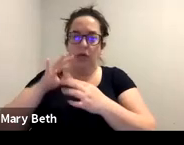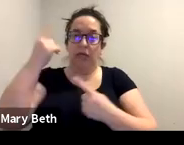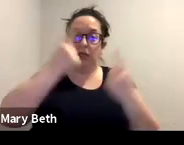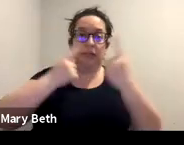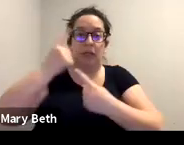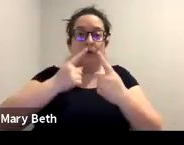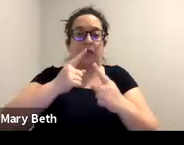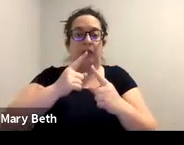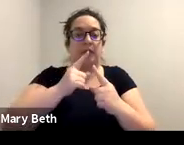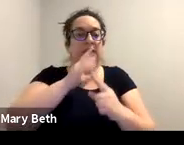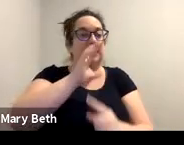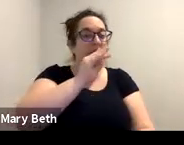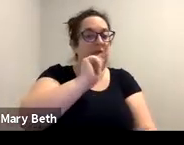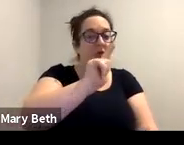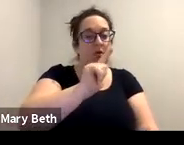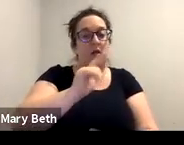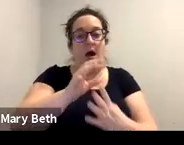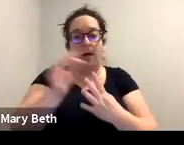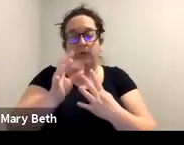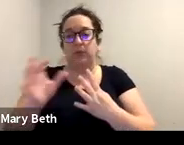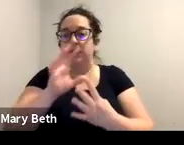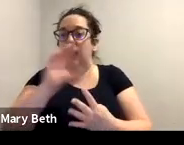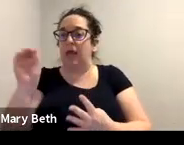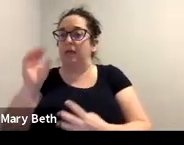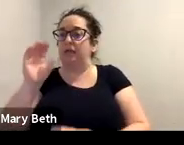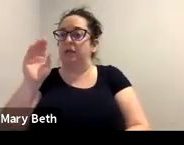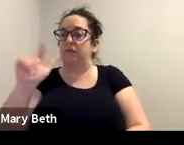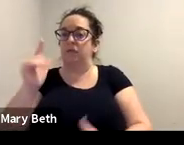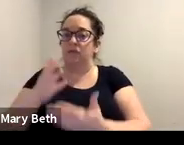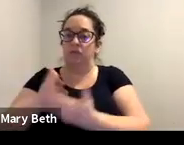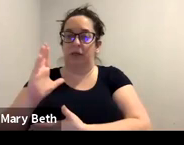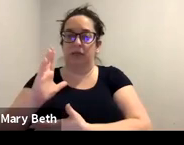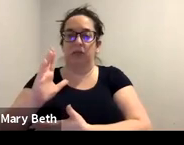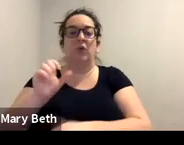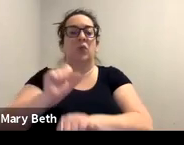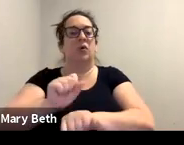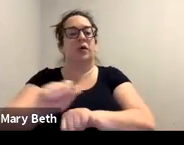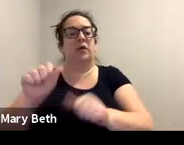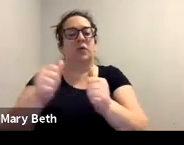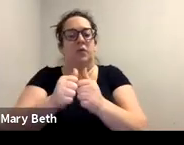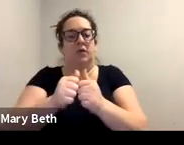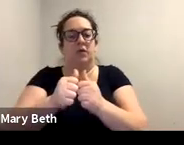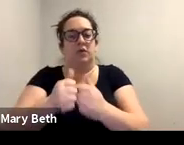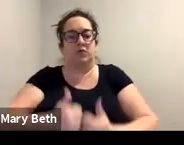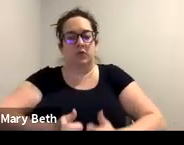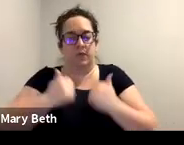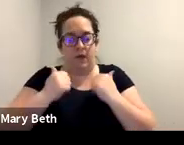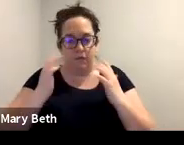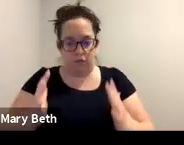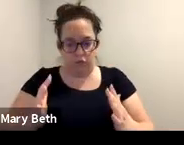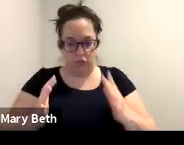rights, uh, when working with the survivor. So because